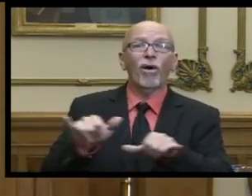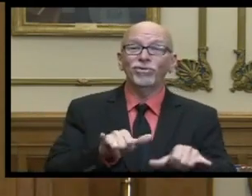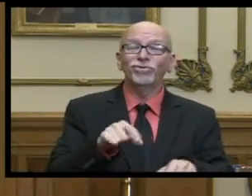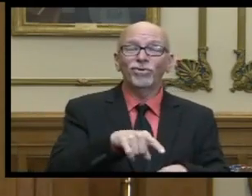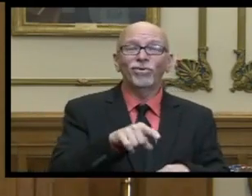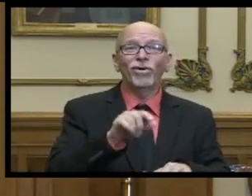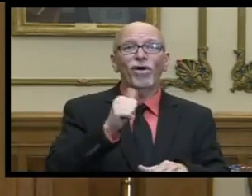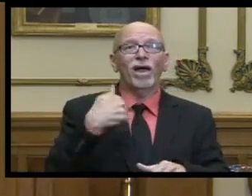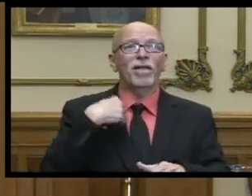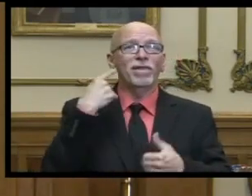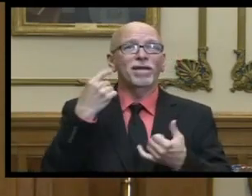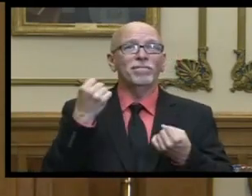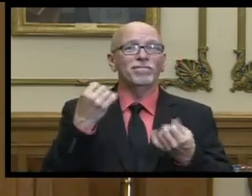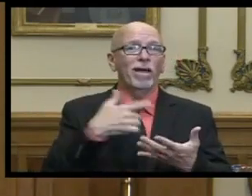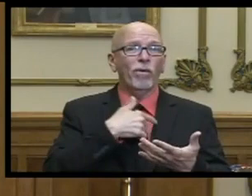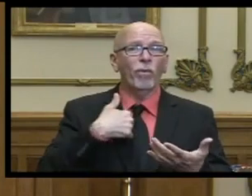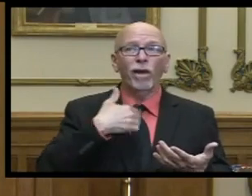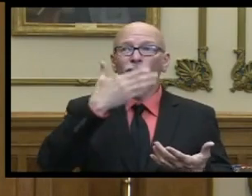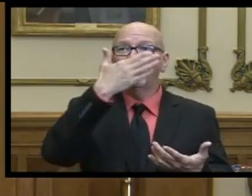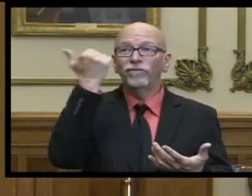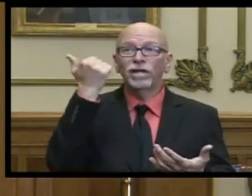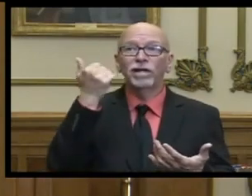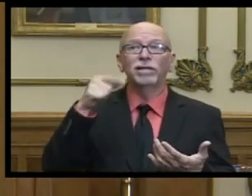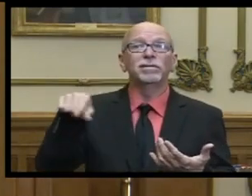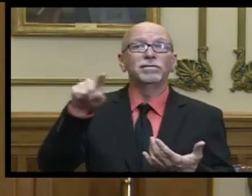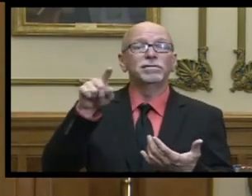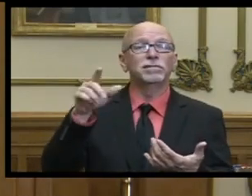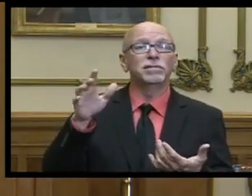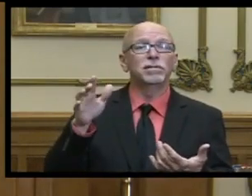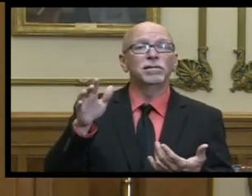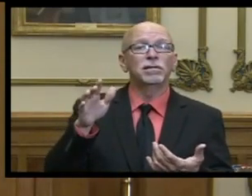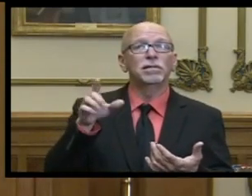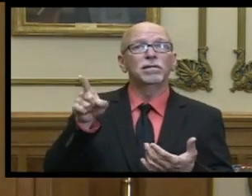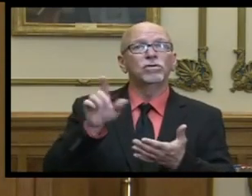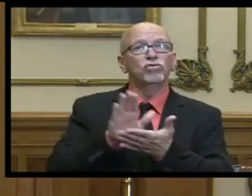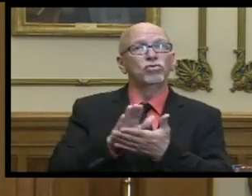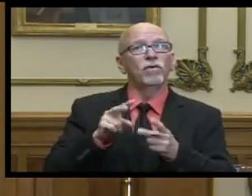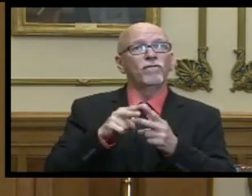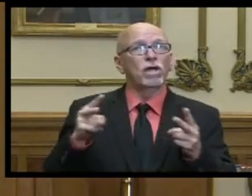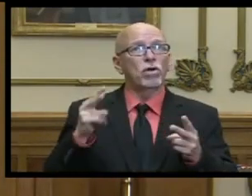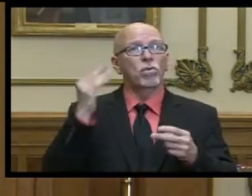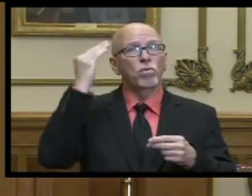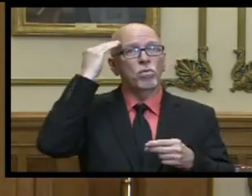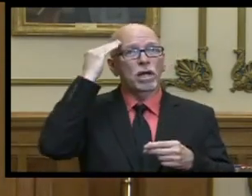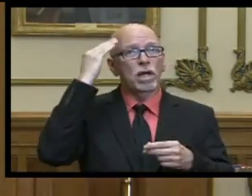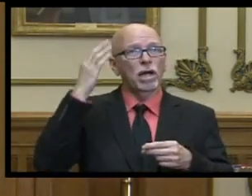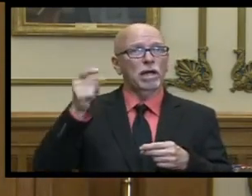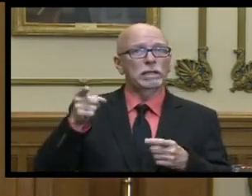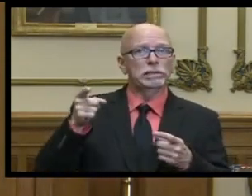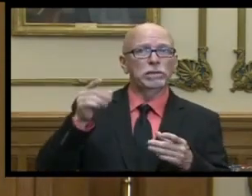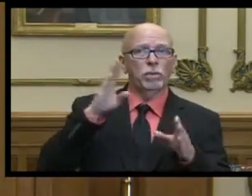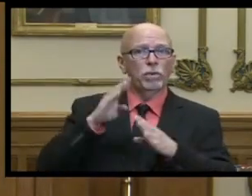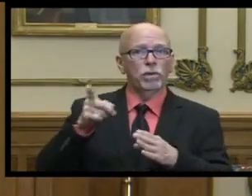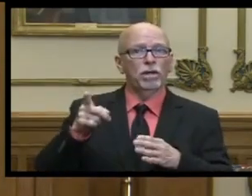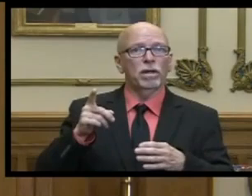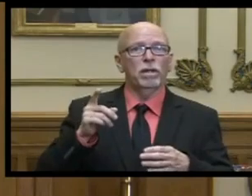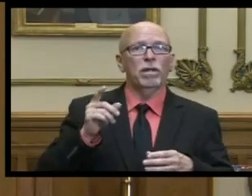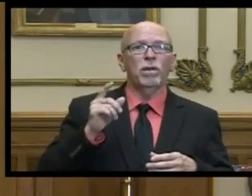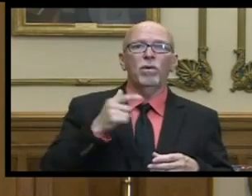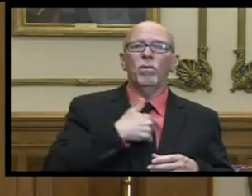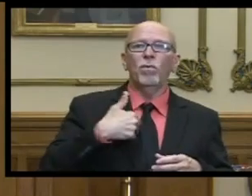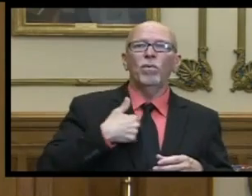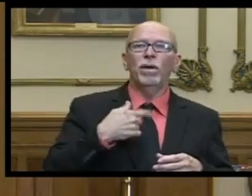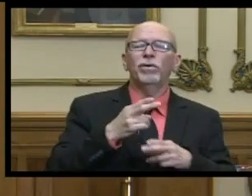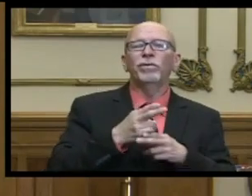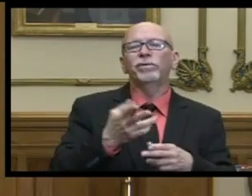um i think sometimes we forget that they're very aware of is is our ball that we run to